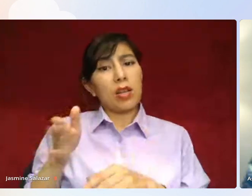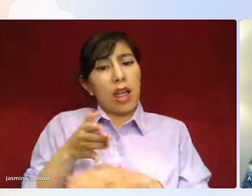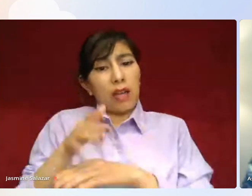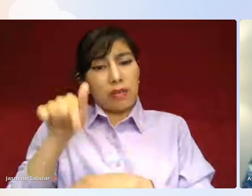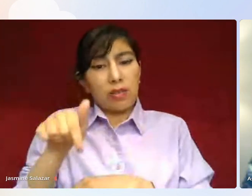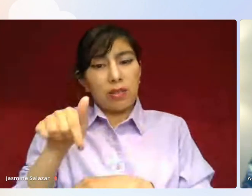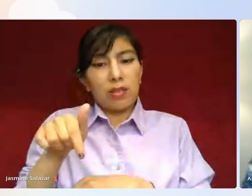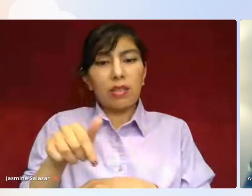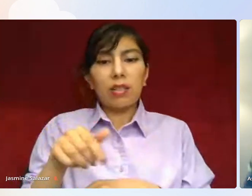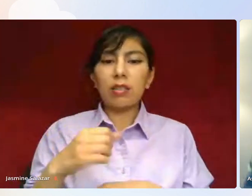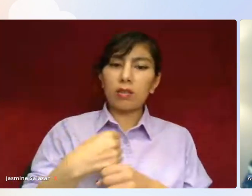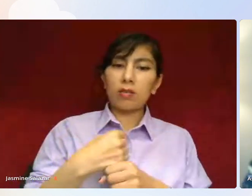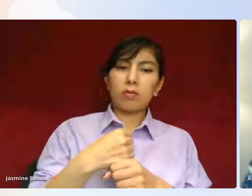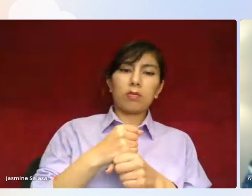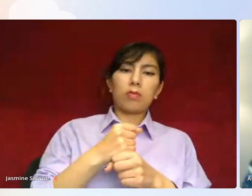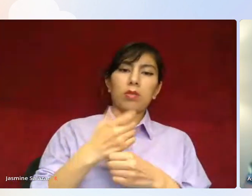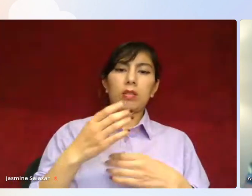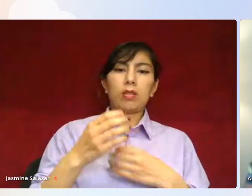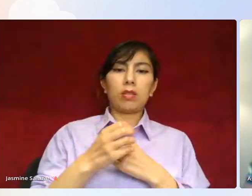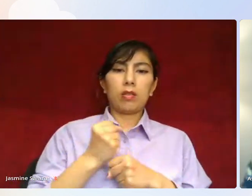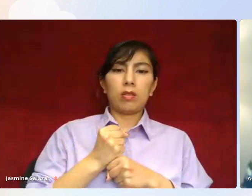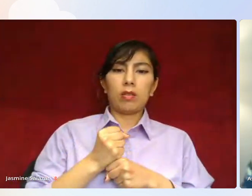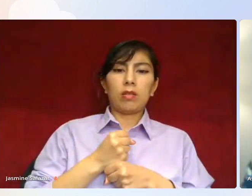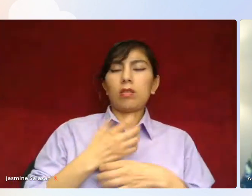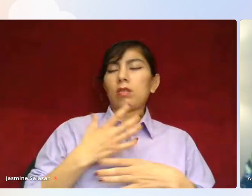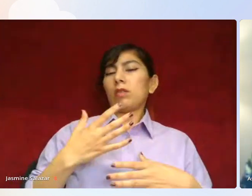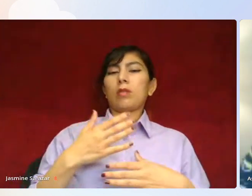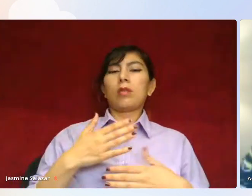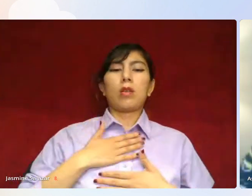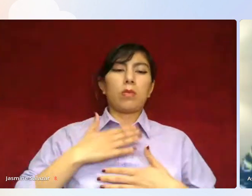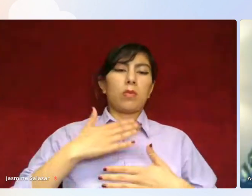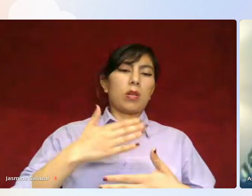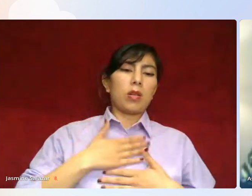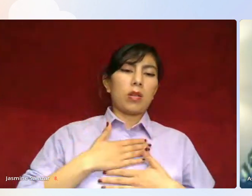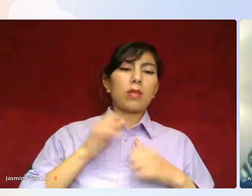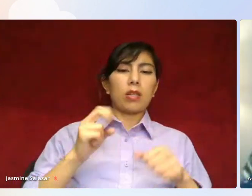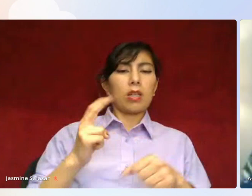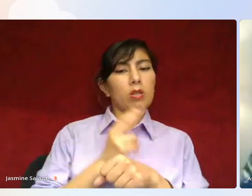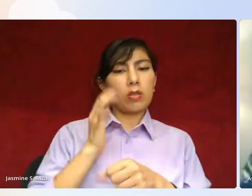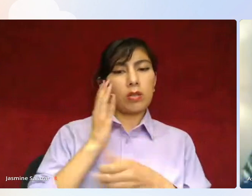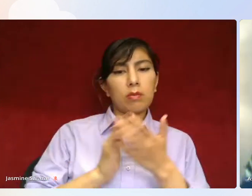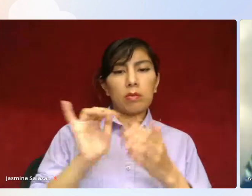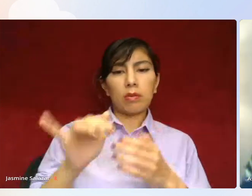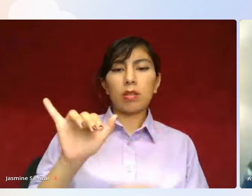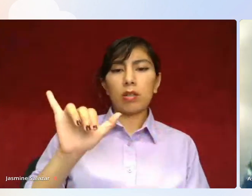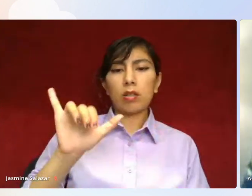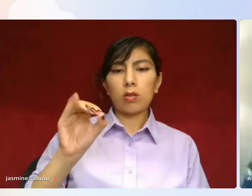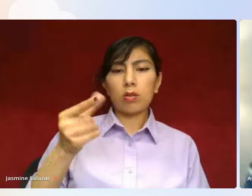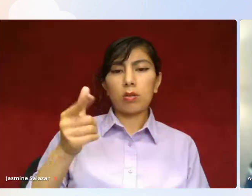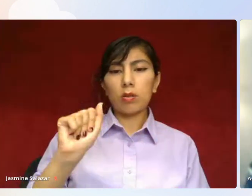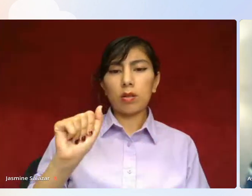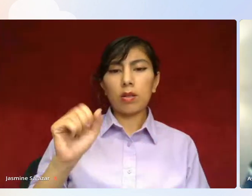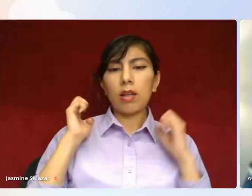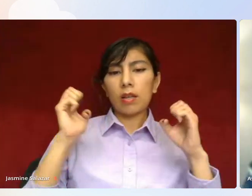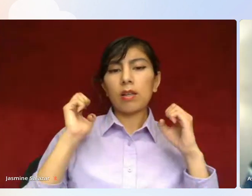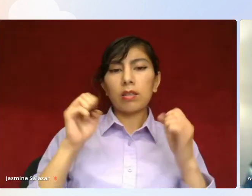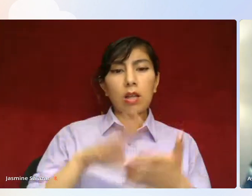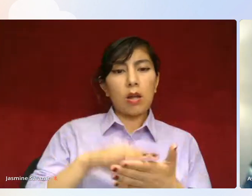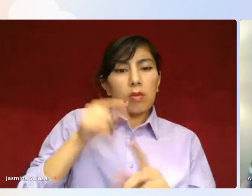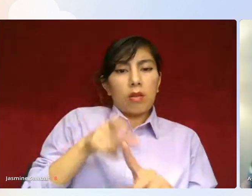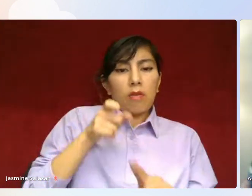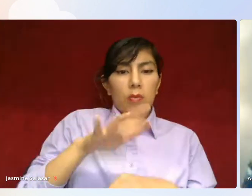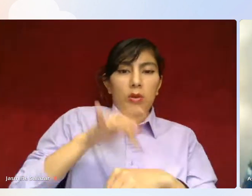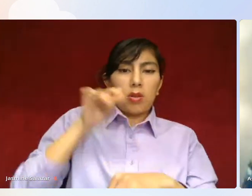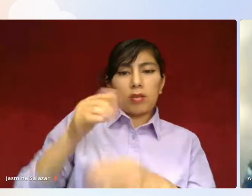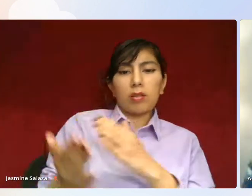just to decompress and to breathe. And we can use some of those yoga exercises that we learned from Shirley this morning